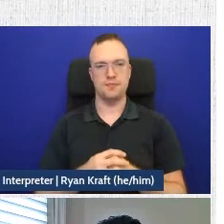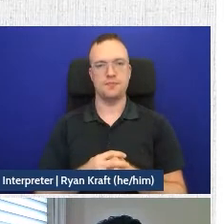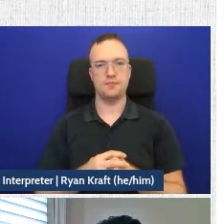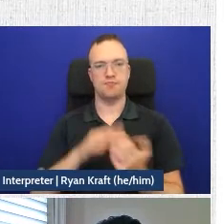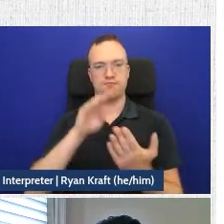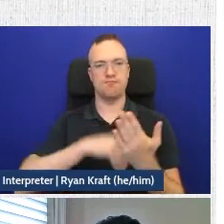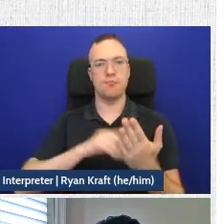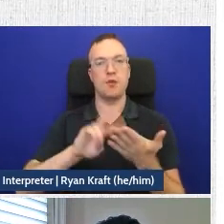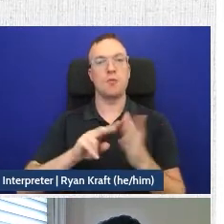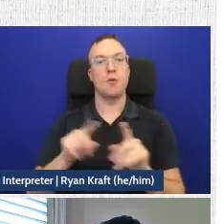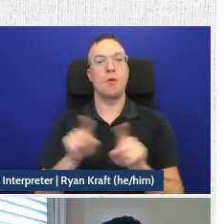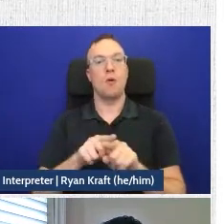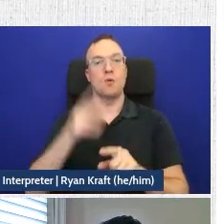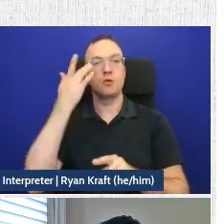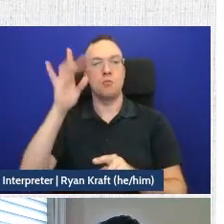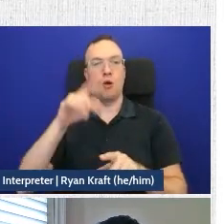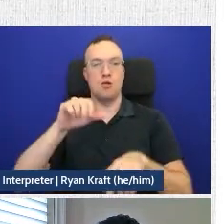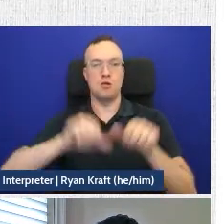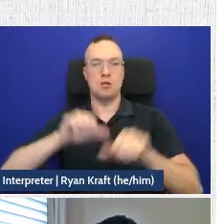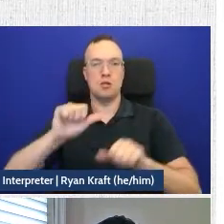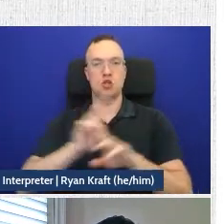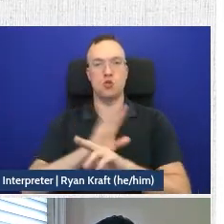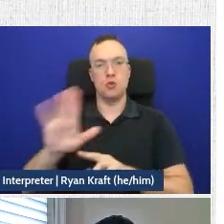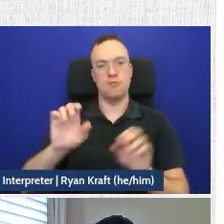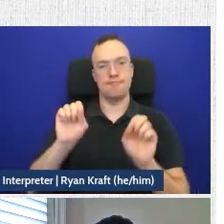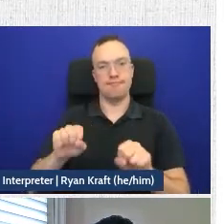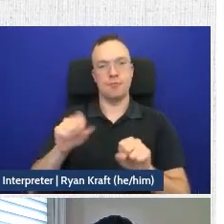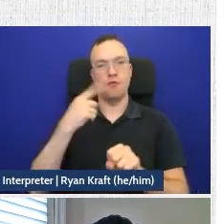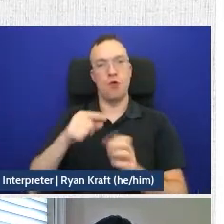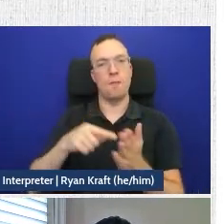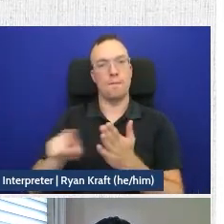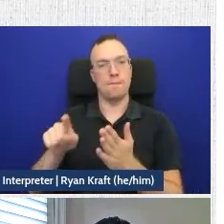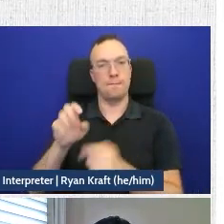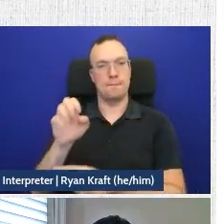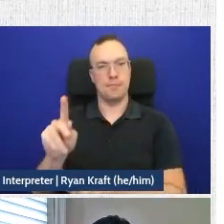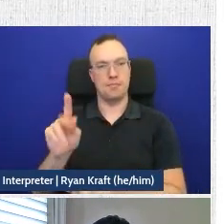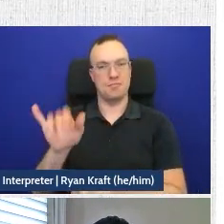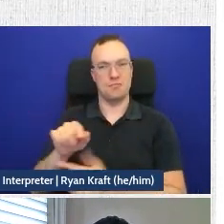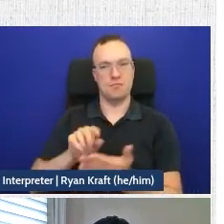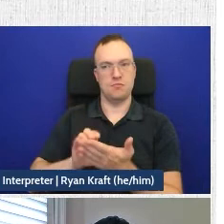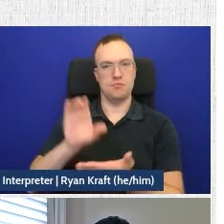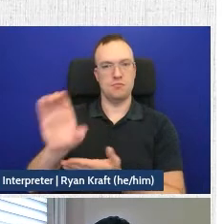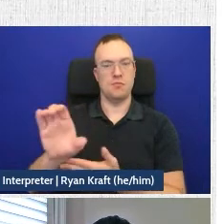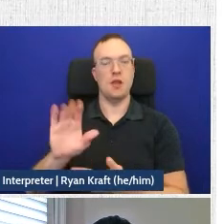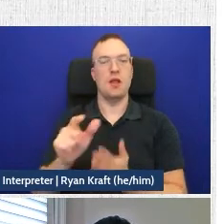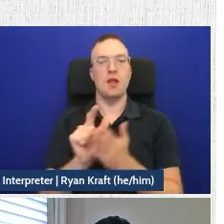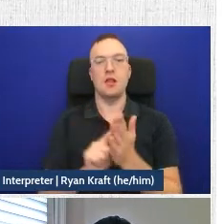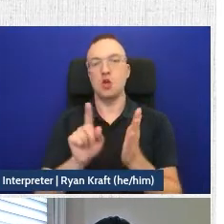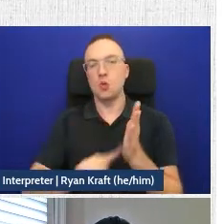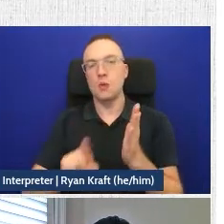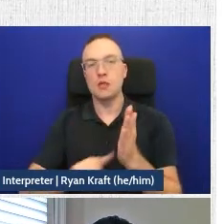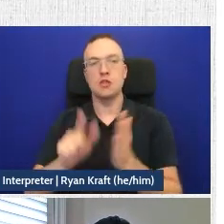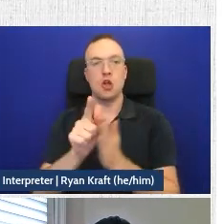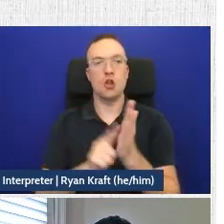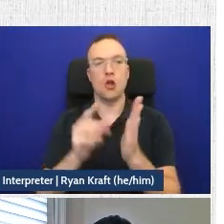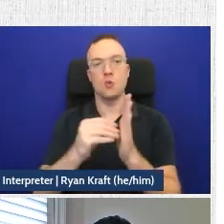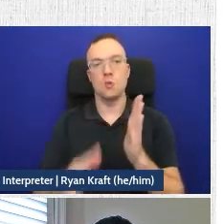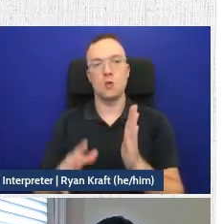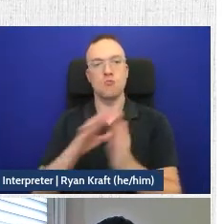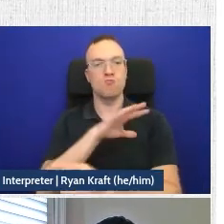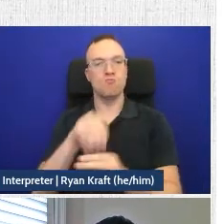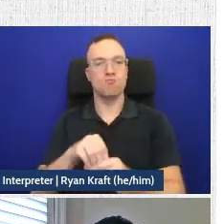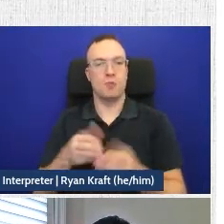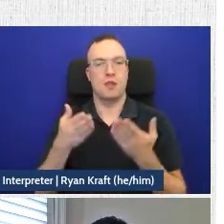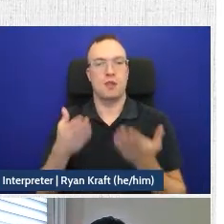we're able to smart assess the user's eligibility for compensation. And this is where the legal research and this is where our law students really got involved